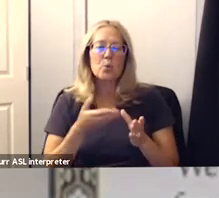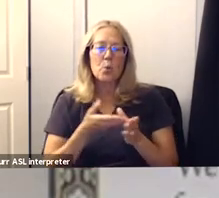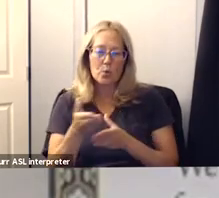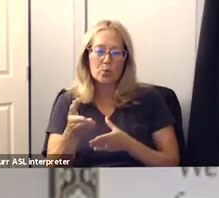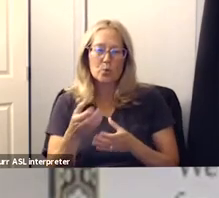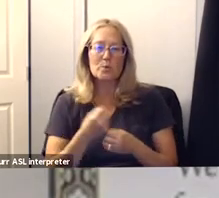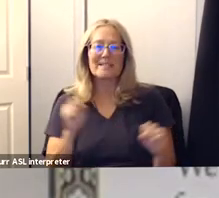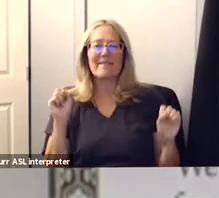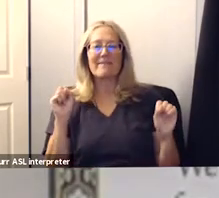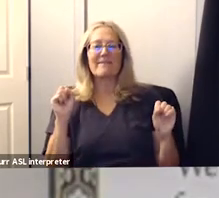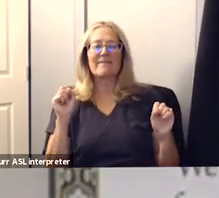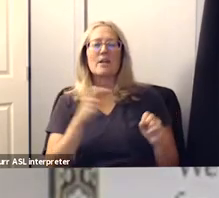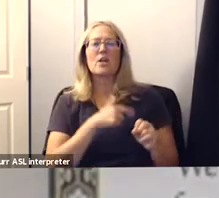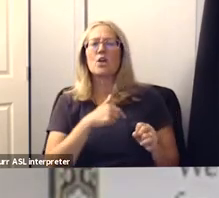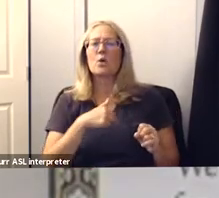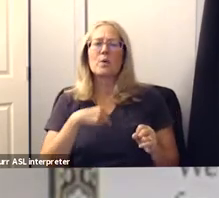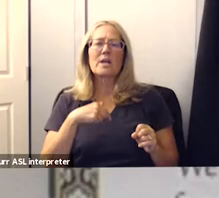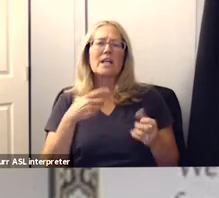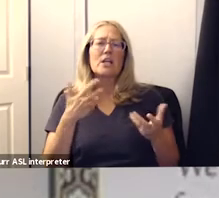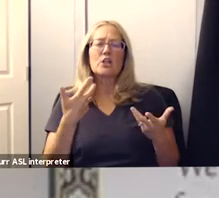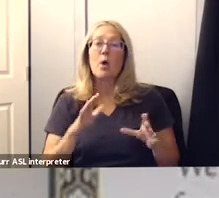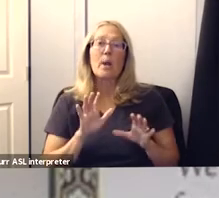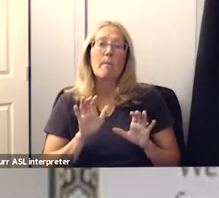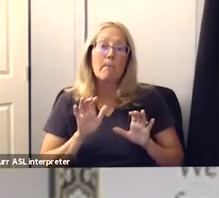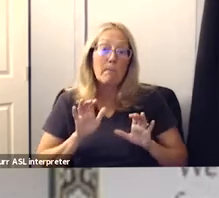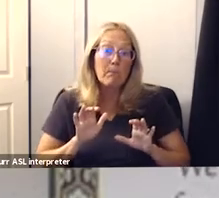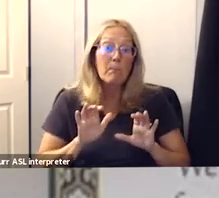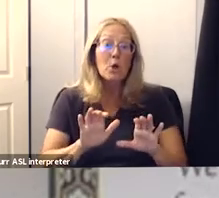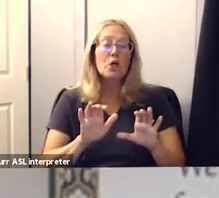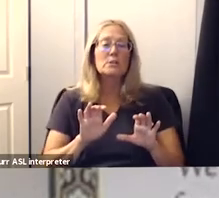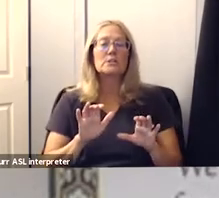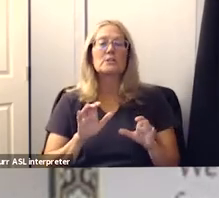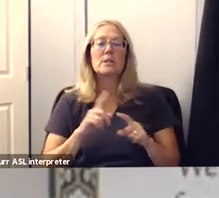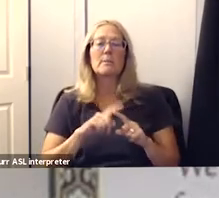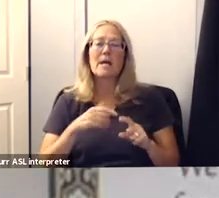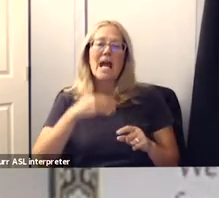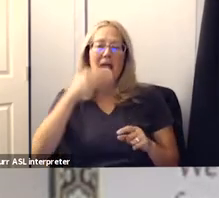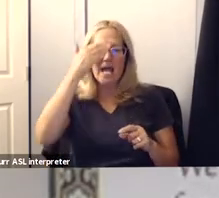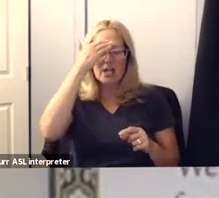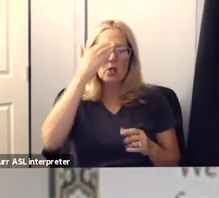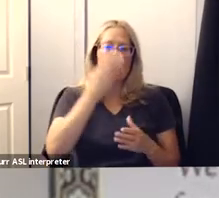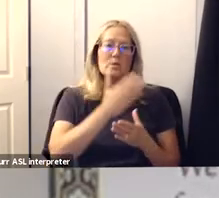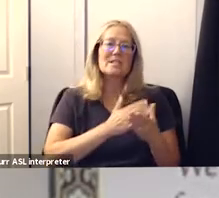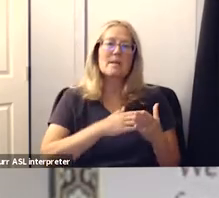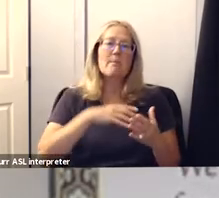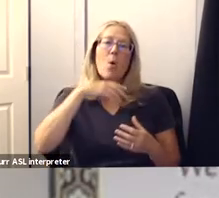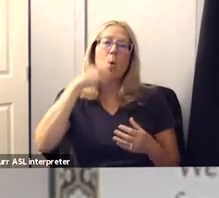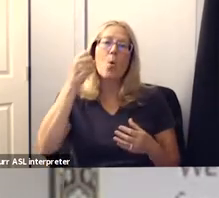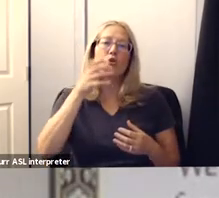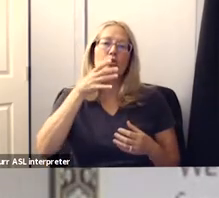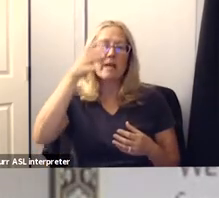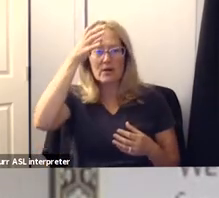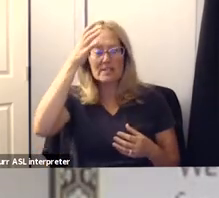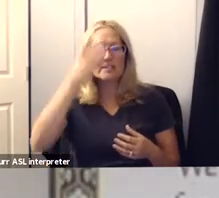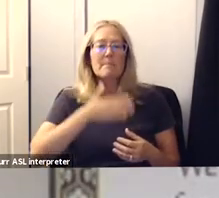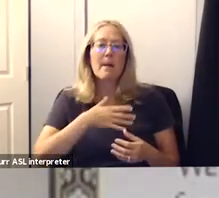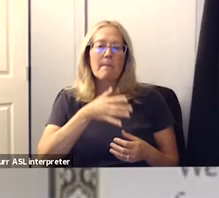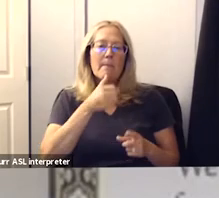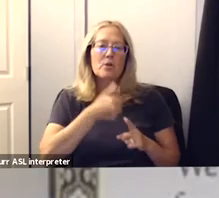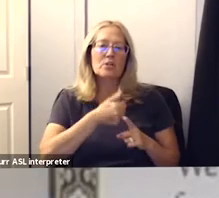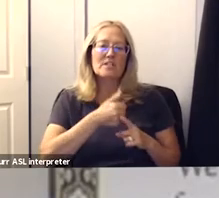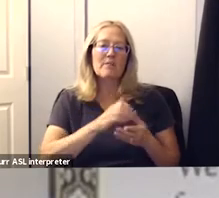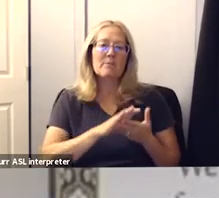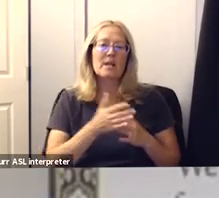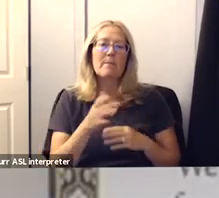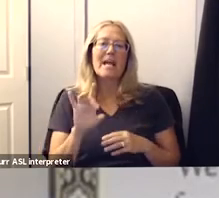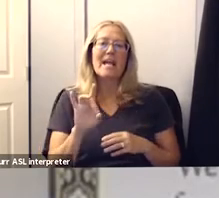um we're not trying to push it you know um i know some of us have elderly parents my mom's gonna be 84